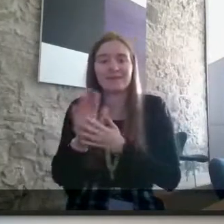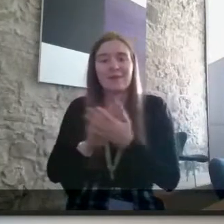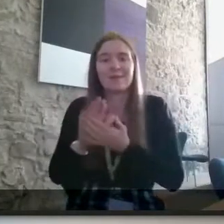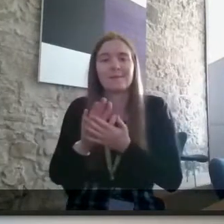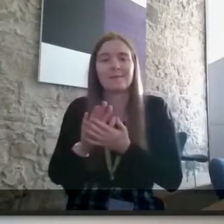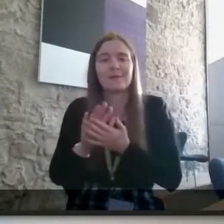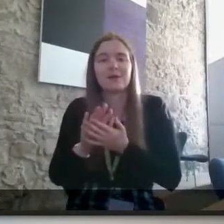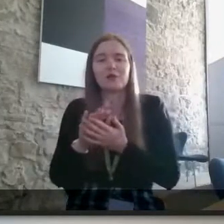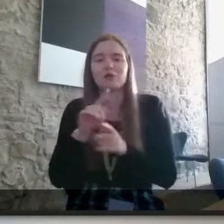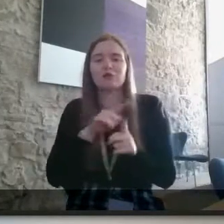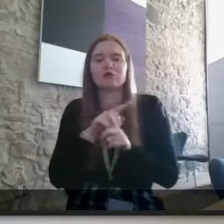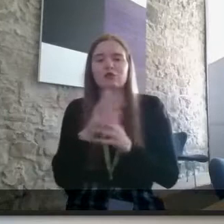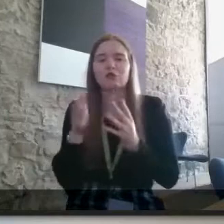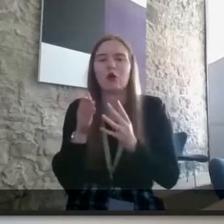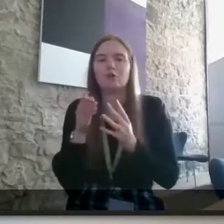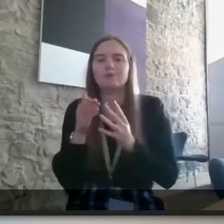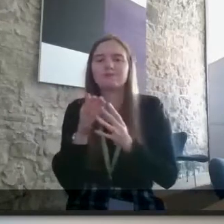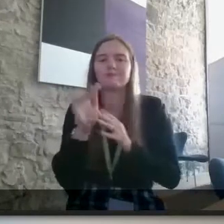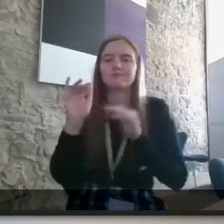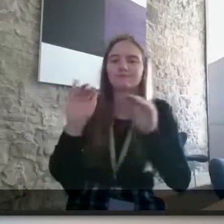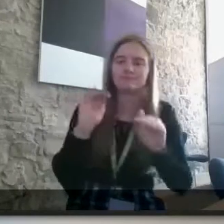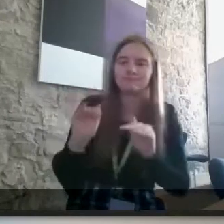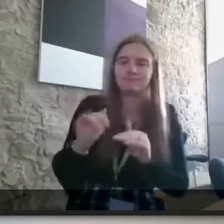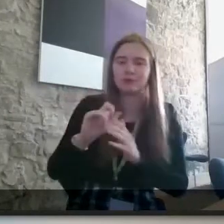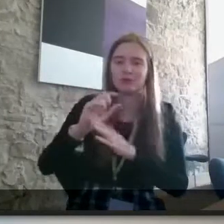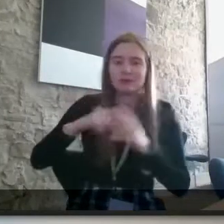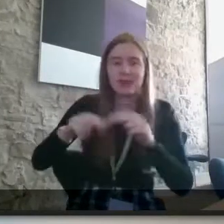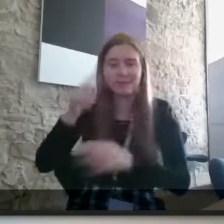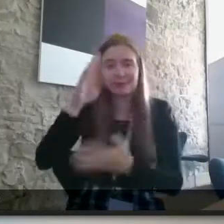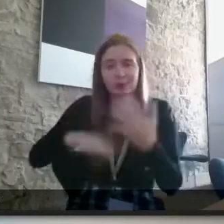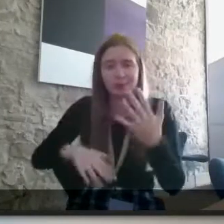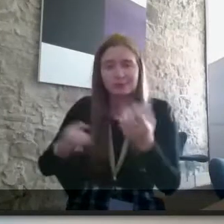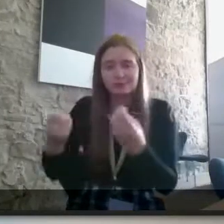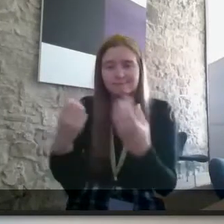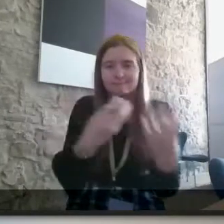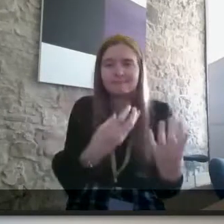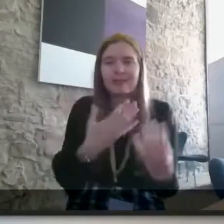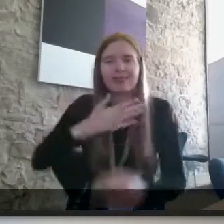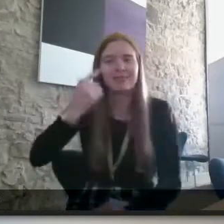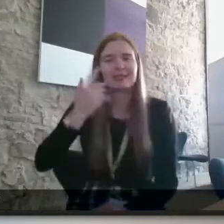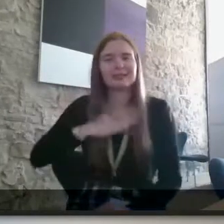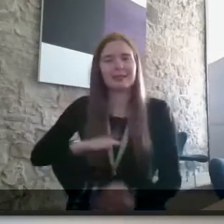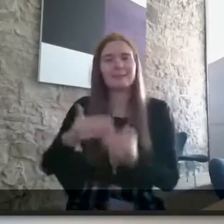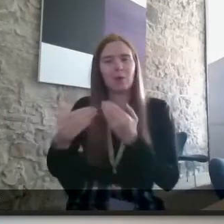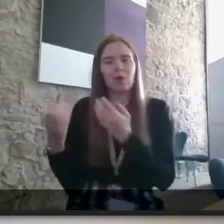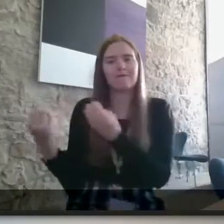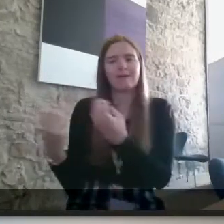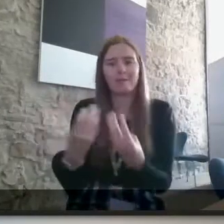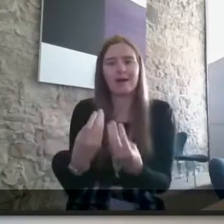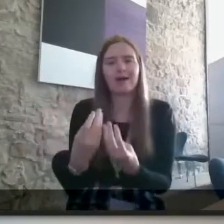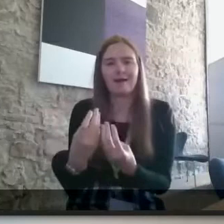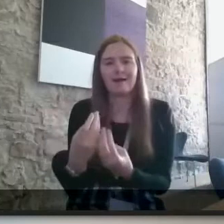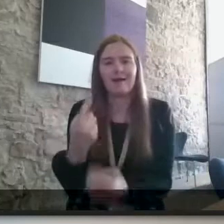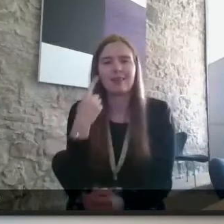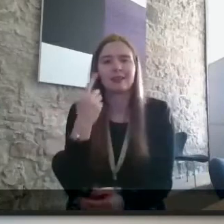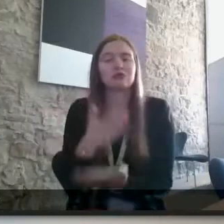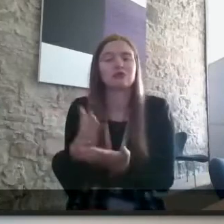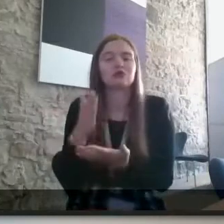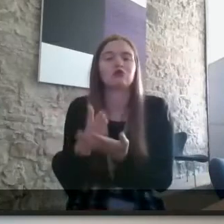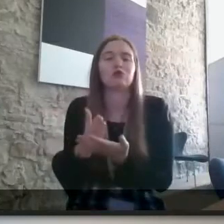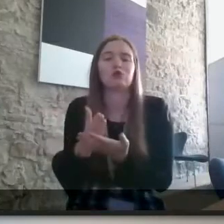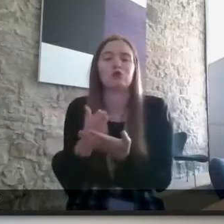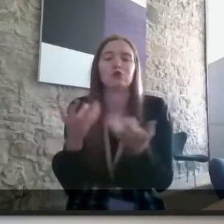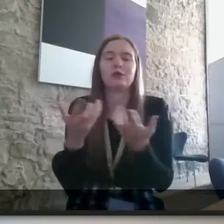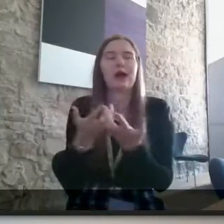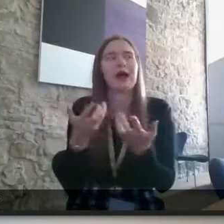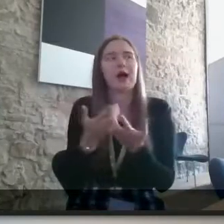tapping into their own staff experiences um then maybe kind of need to look at that a bit more because that is really truly how you're going